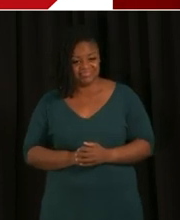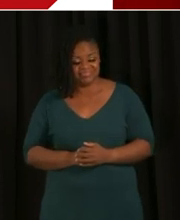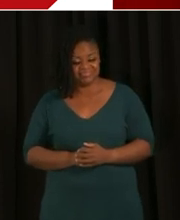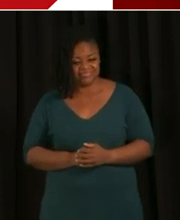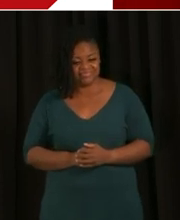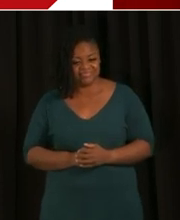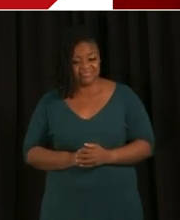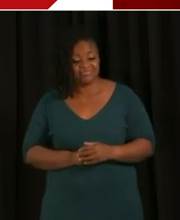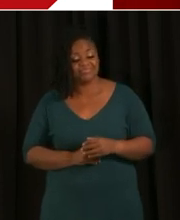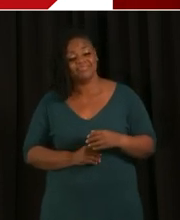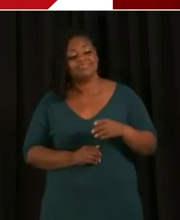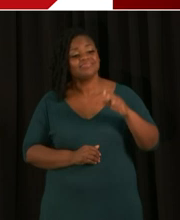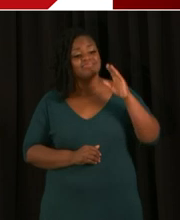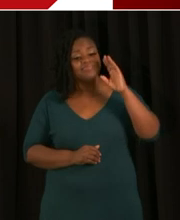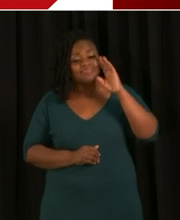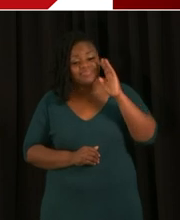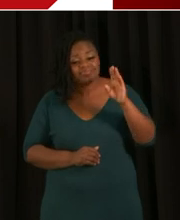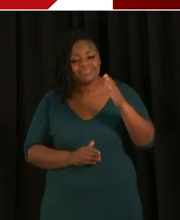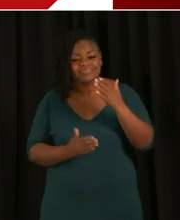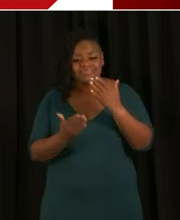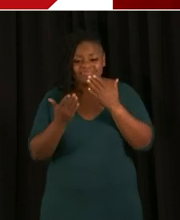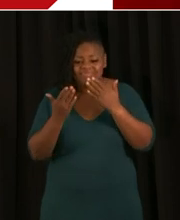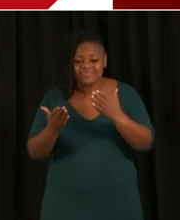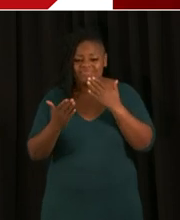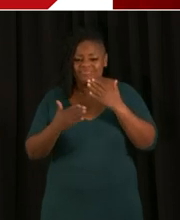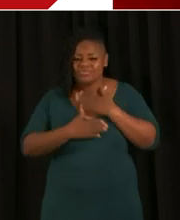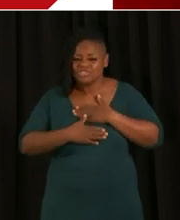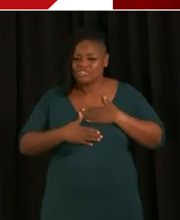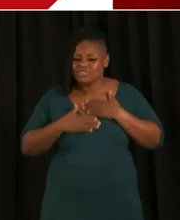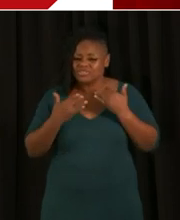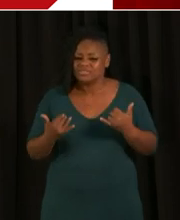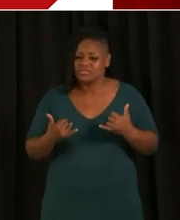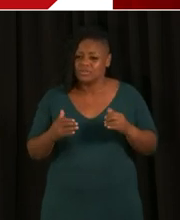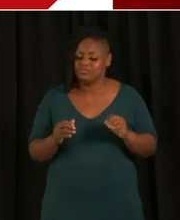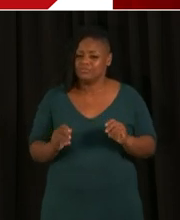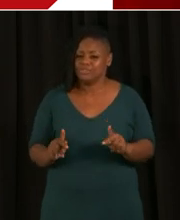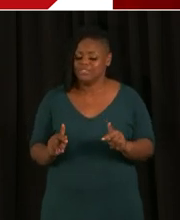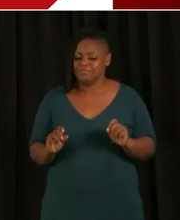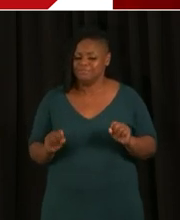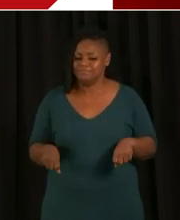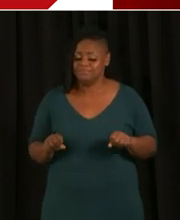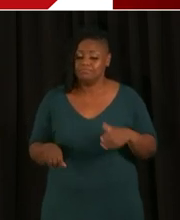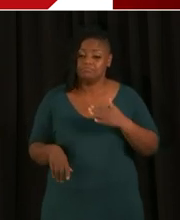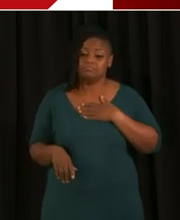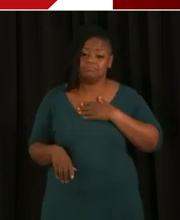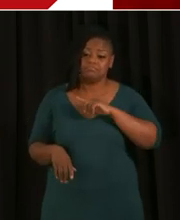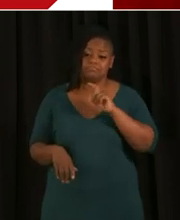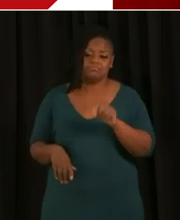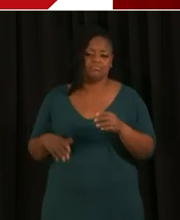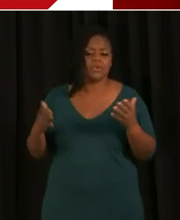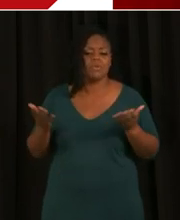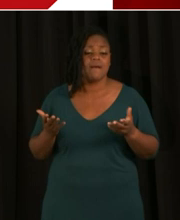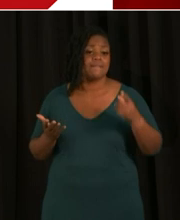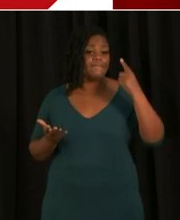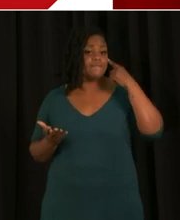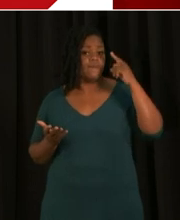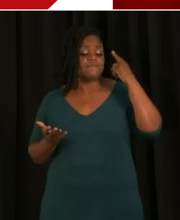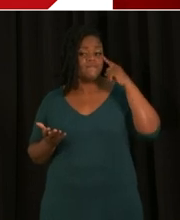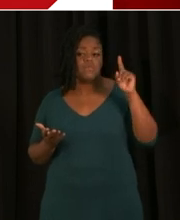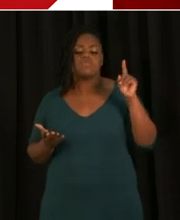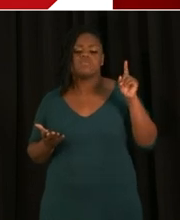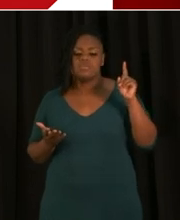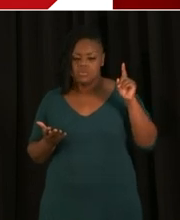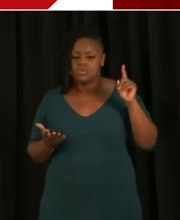Hi, thank you so much. I really appreciate these opportunities. I just have a question. I've been sort of following the dashboard.